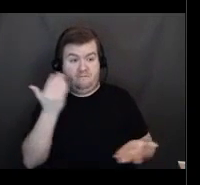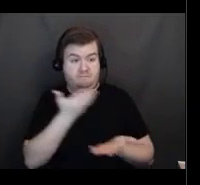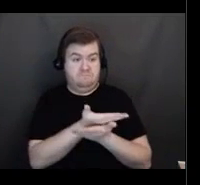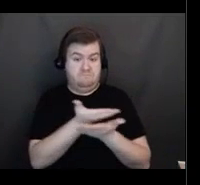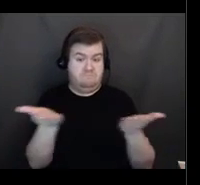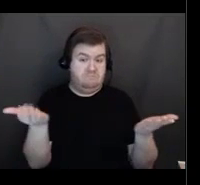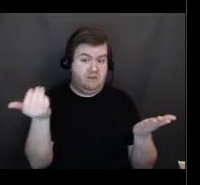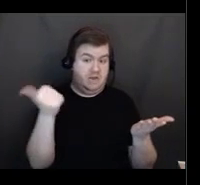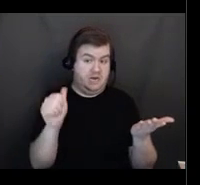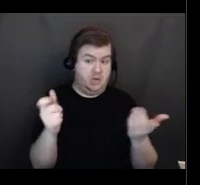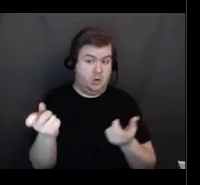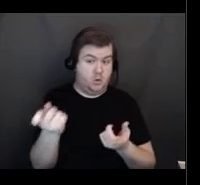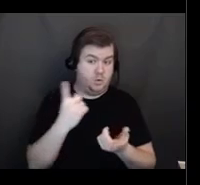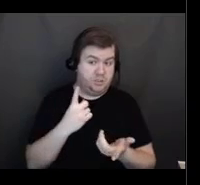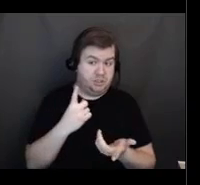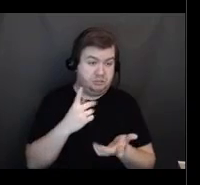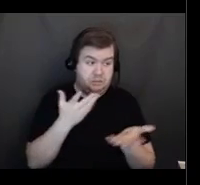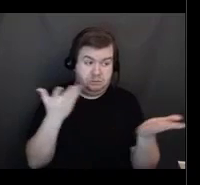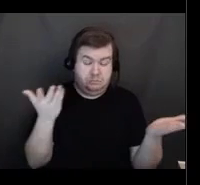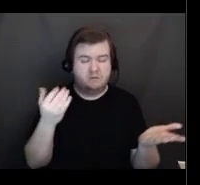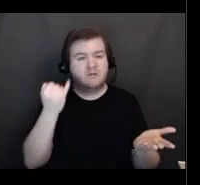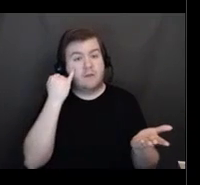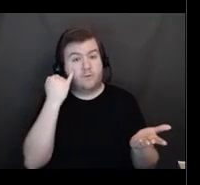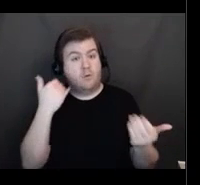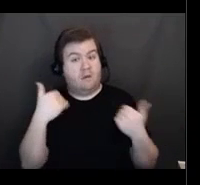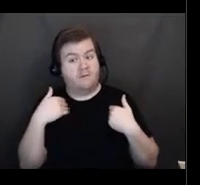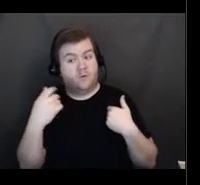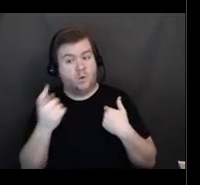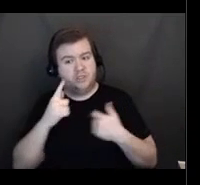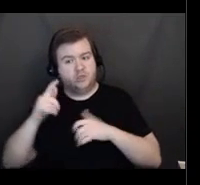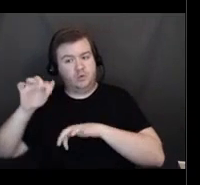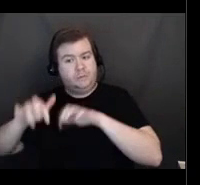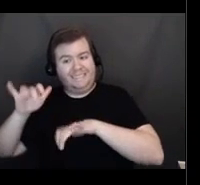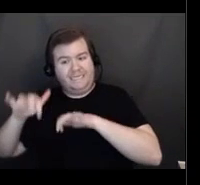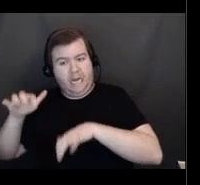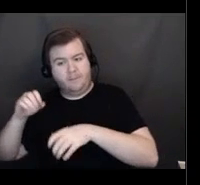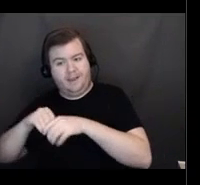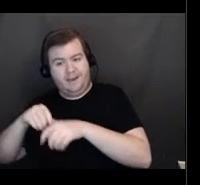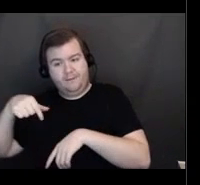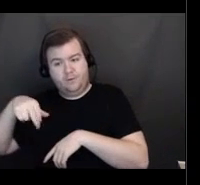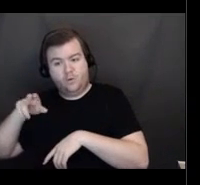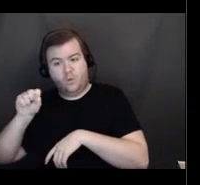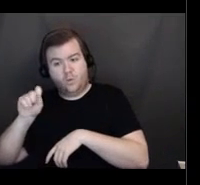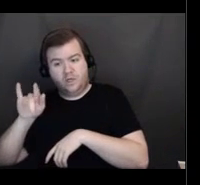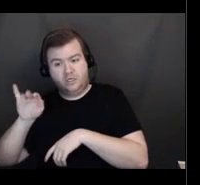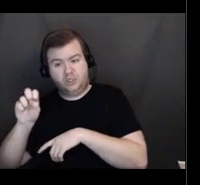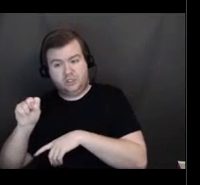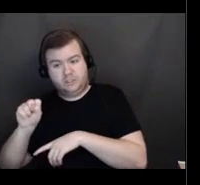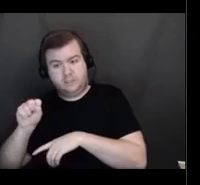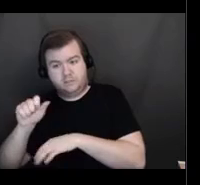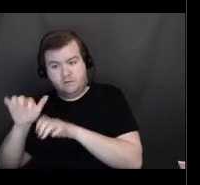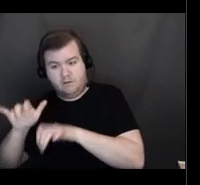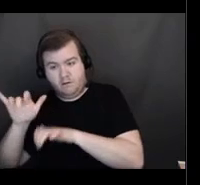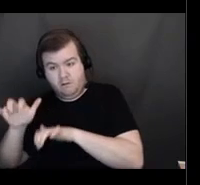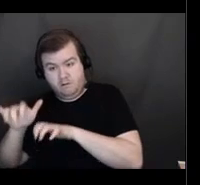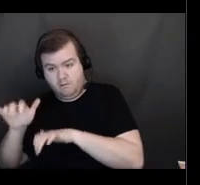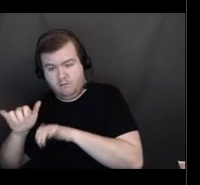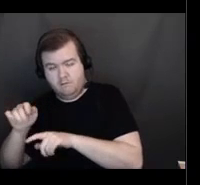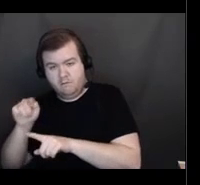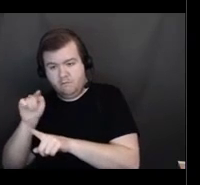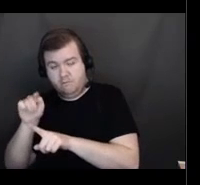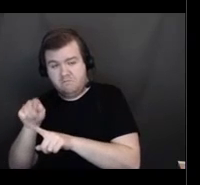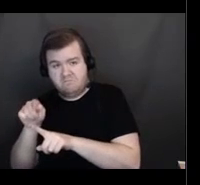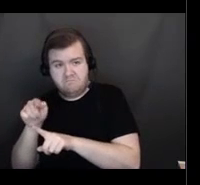type them into the questions key, or if you don't have that